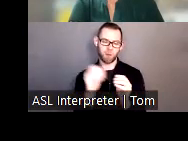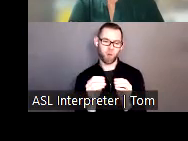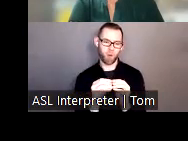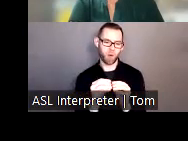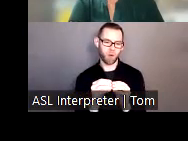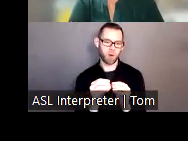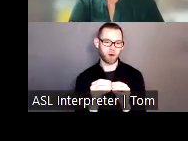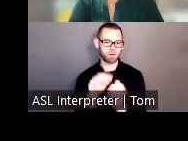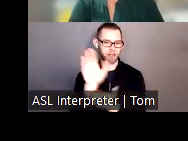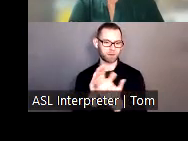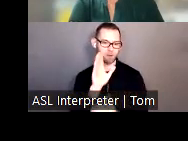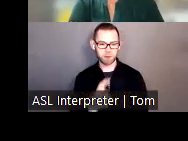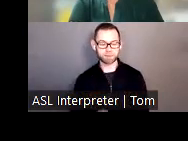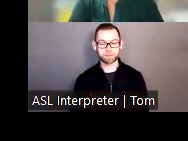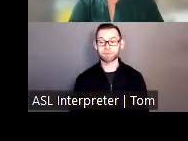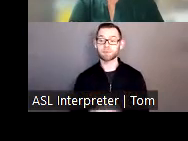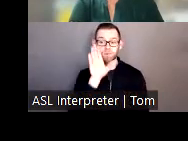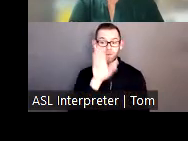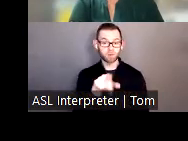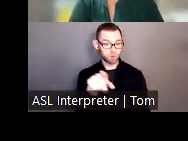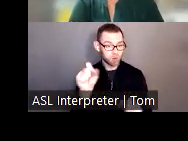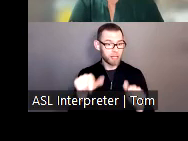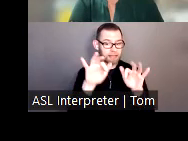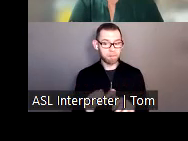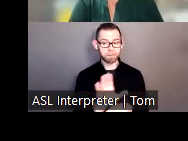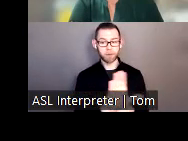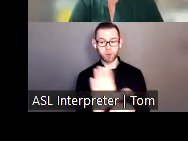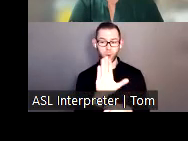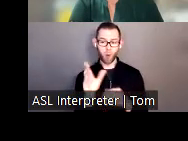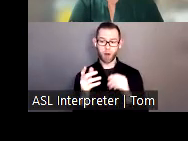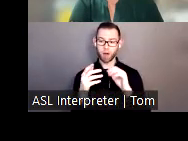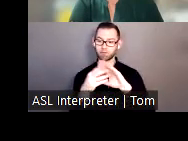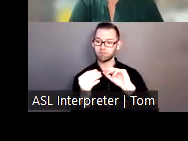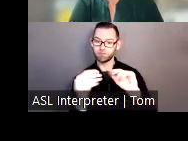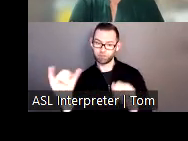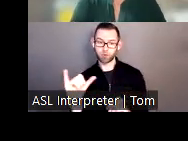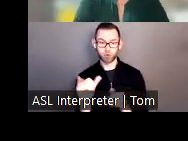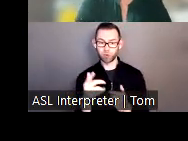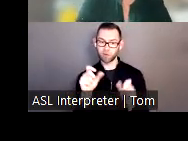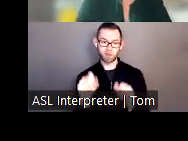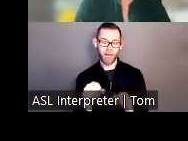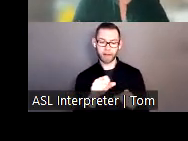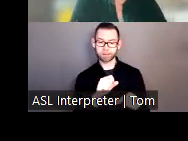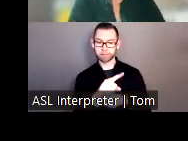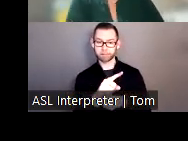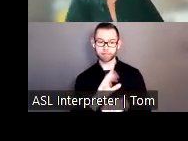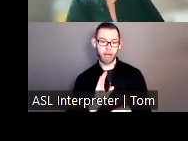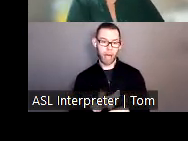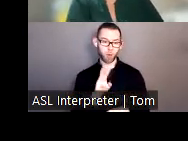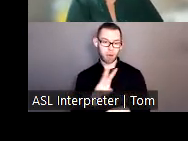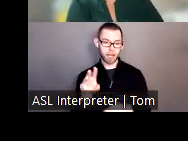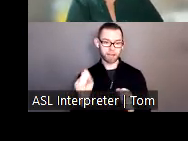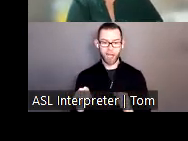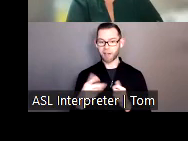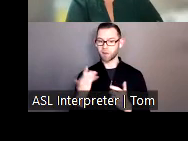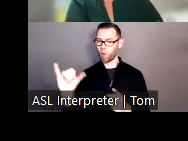They can be submitted via the website at an email address for